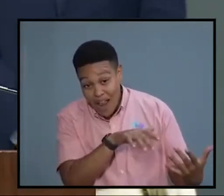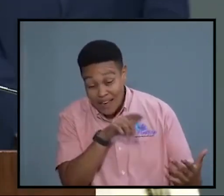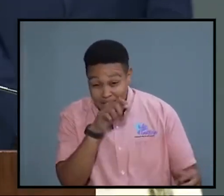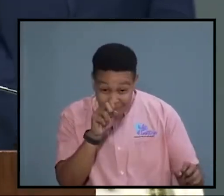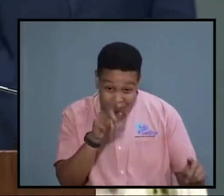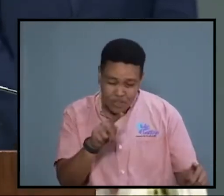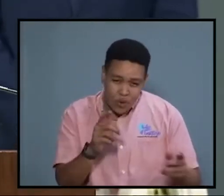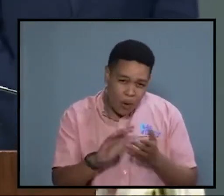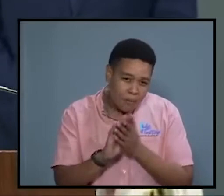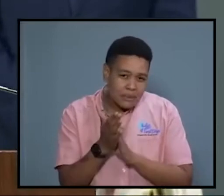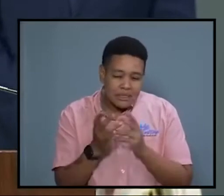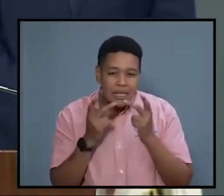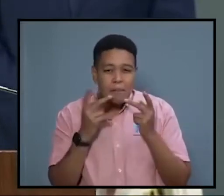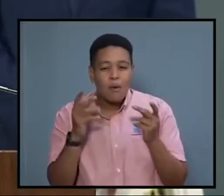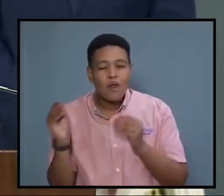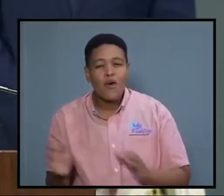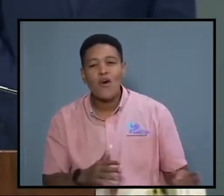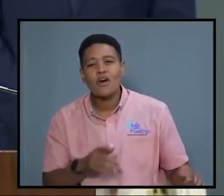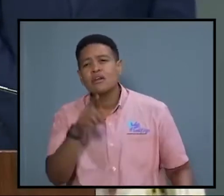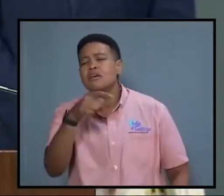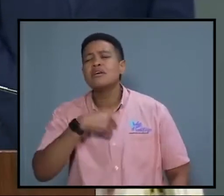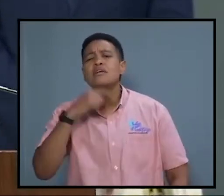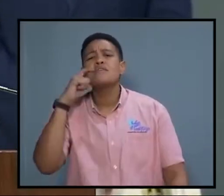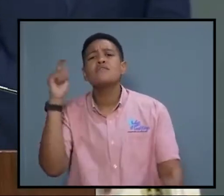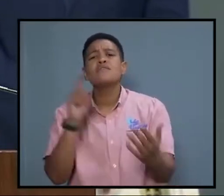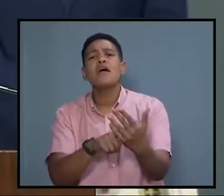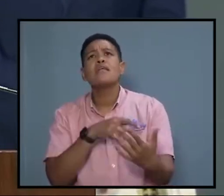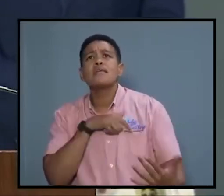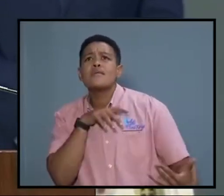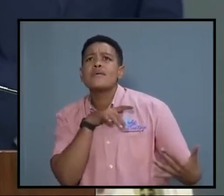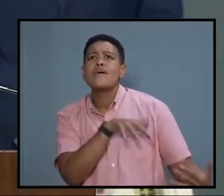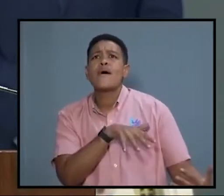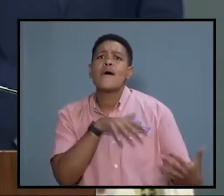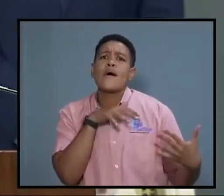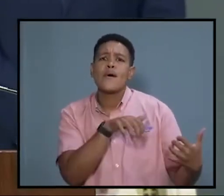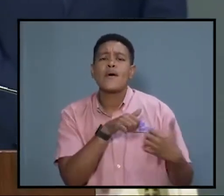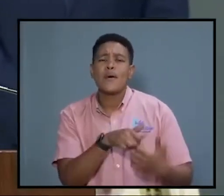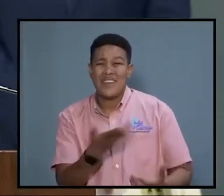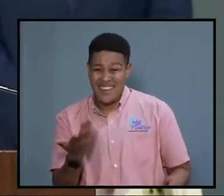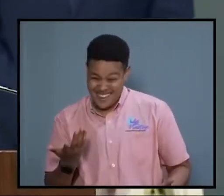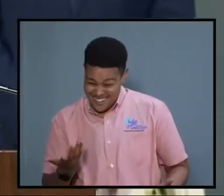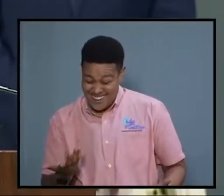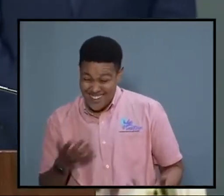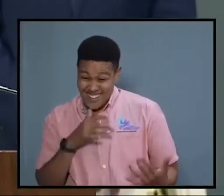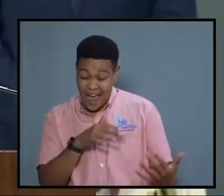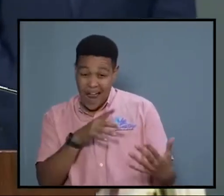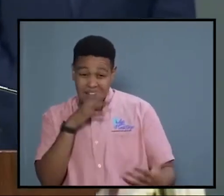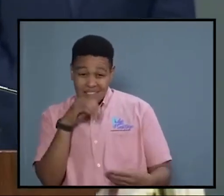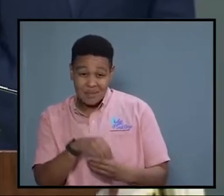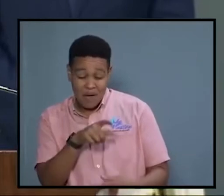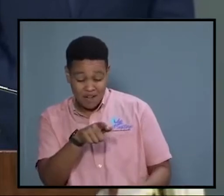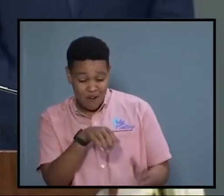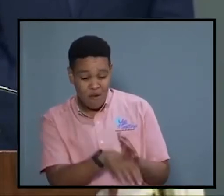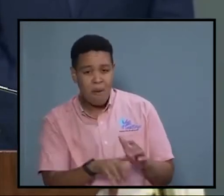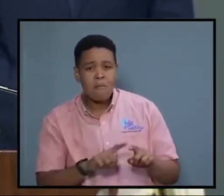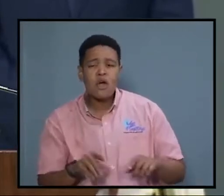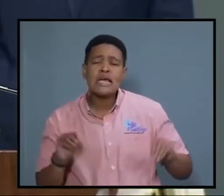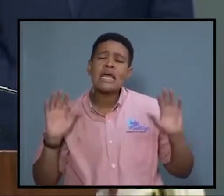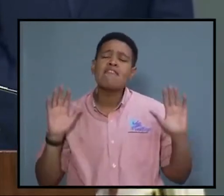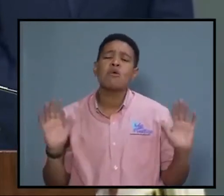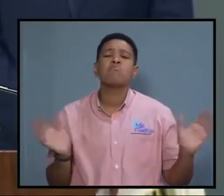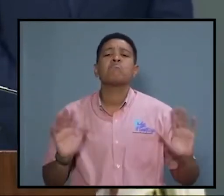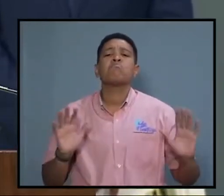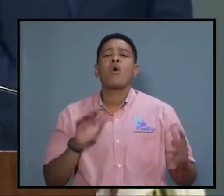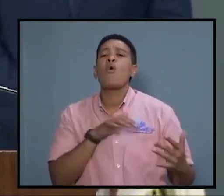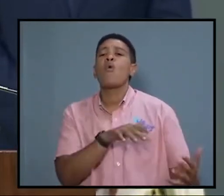and public order. We recognize we are in a war with violent and heartless criminals, but we will not relent. It is a war we will